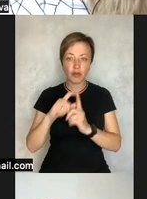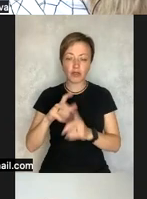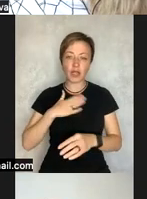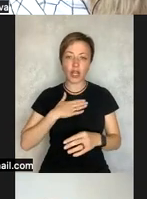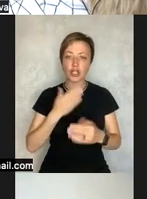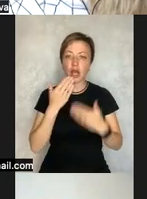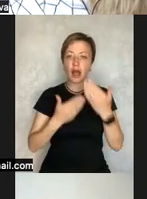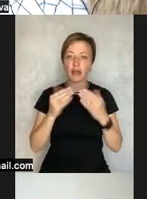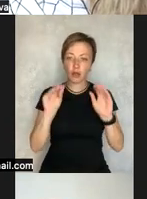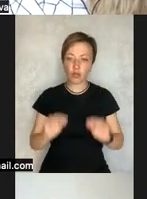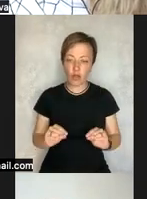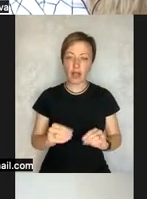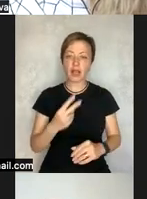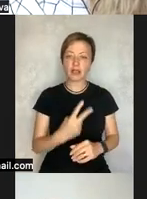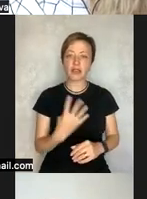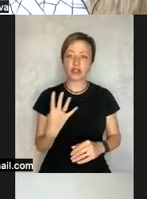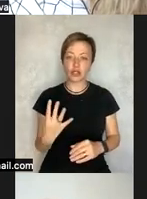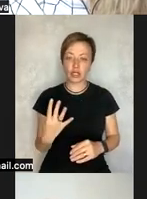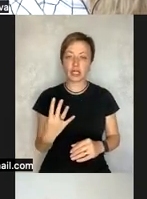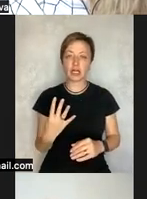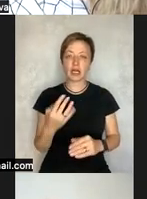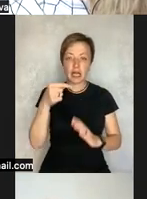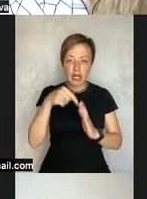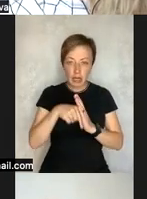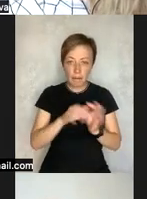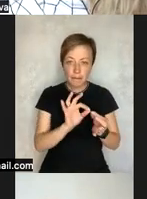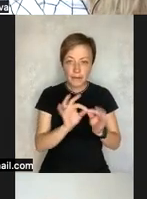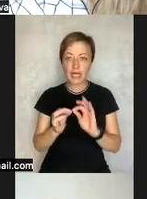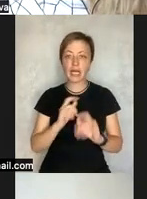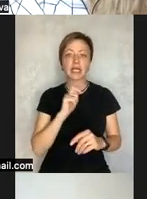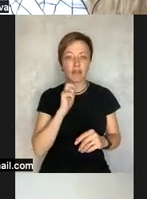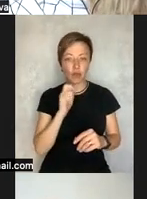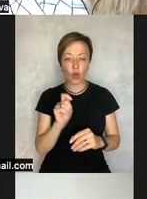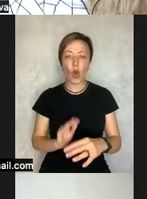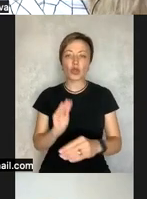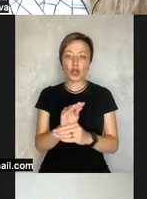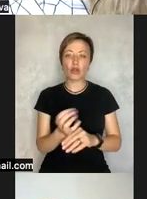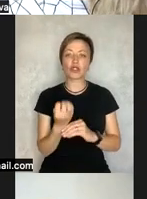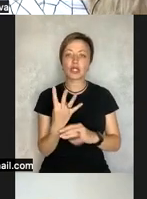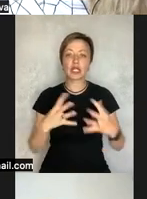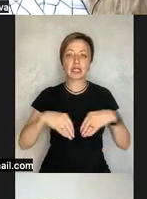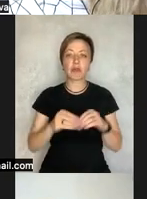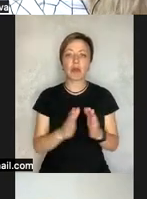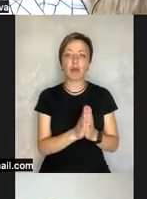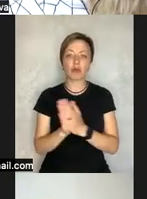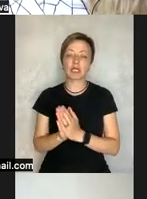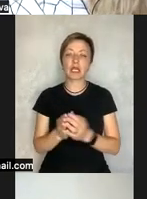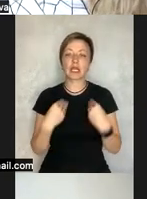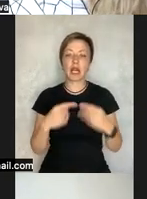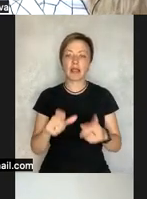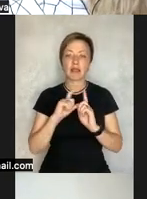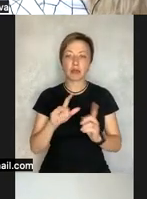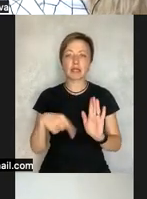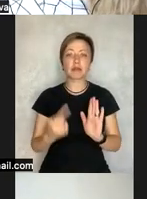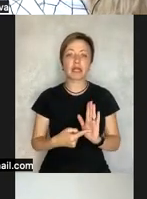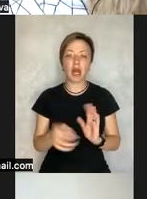answer our questions and also 24 in-depth interviews were conducted in addition